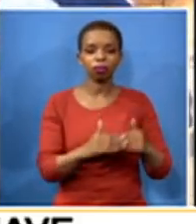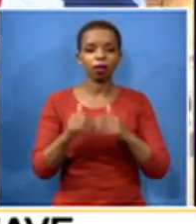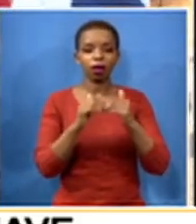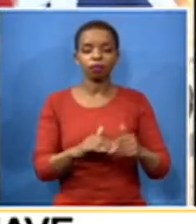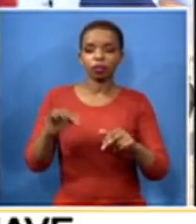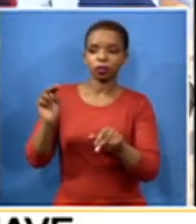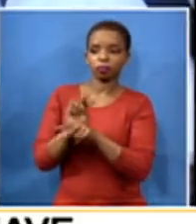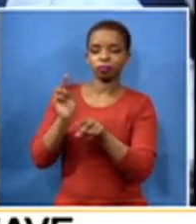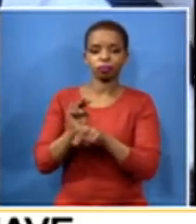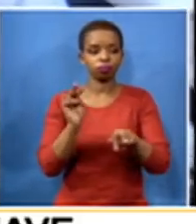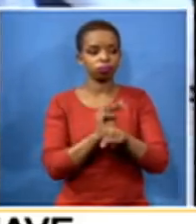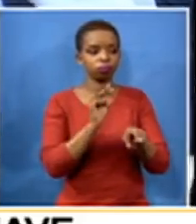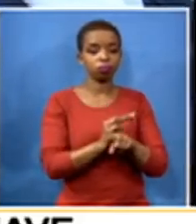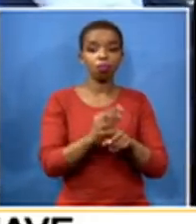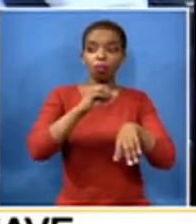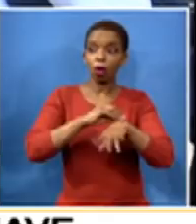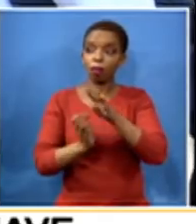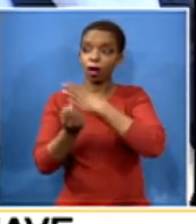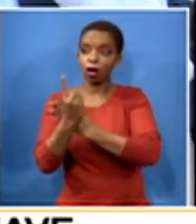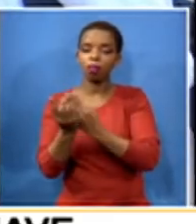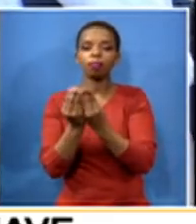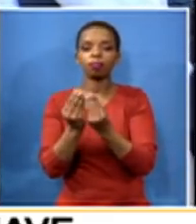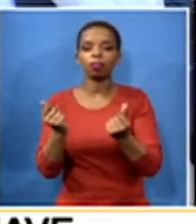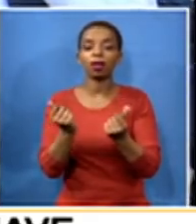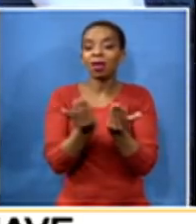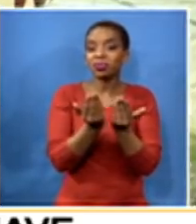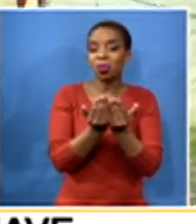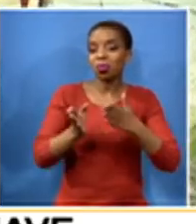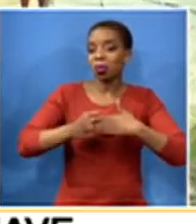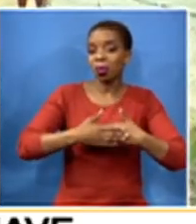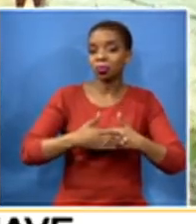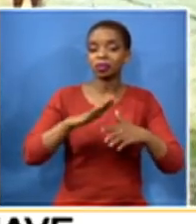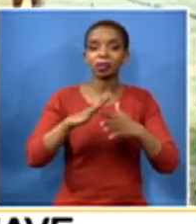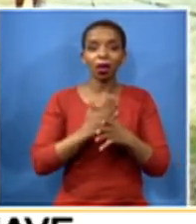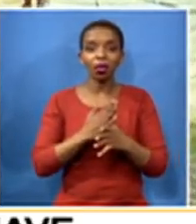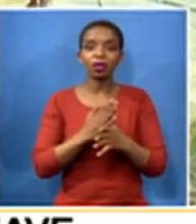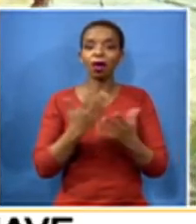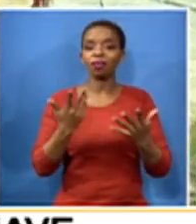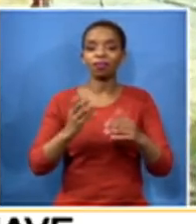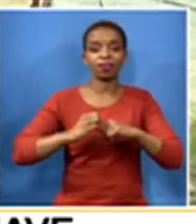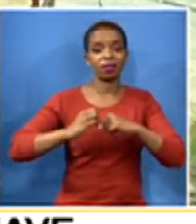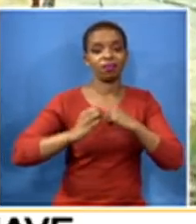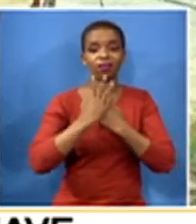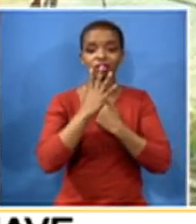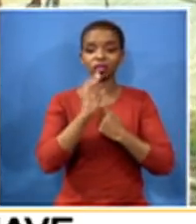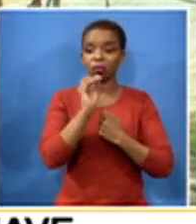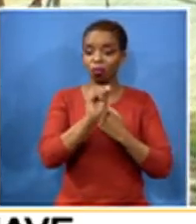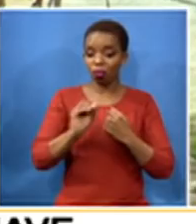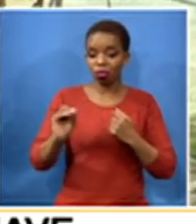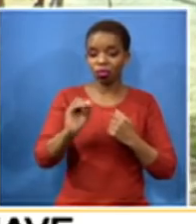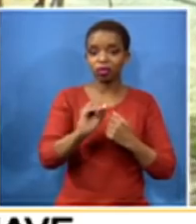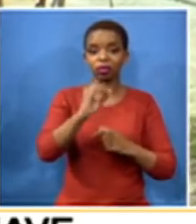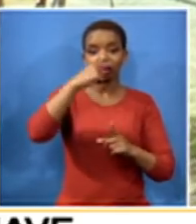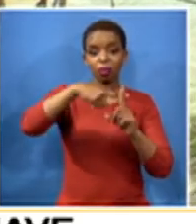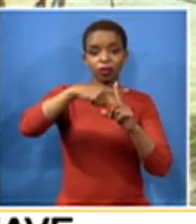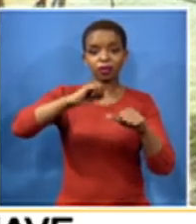where school is closed because of infections in terms of the standard operating procedures we have to make sure that